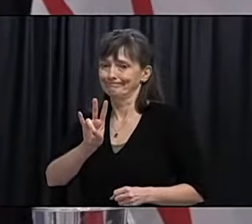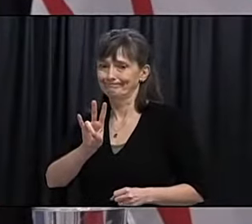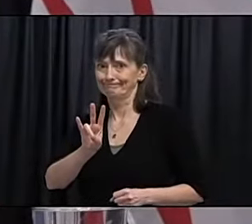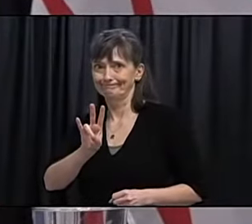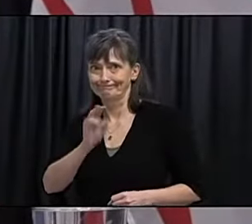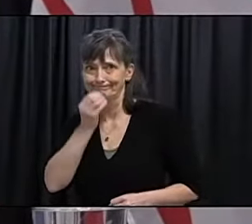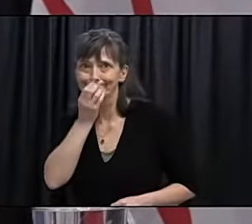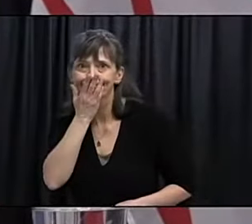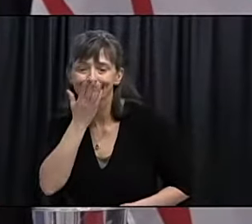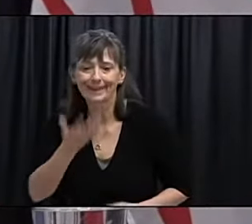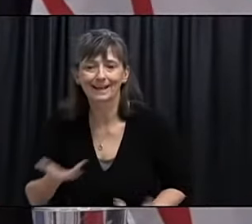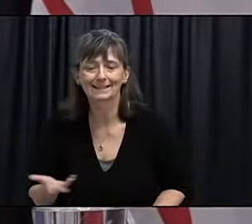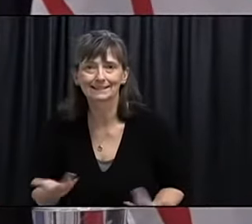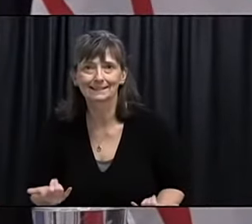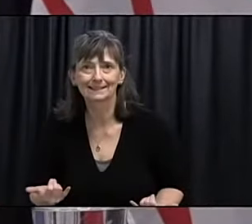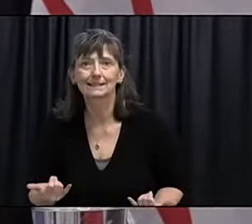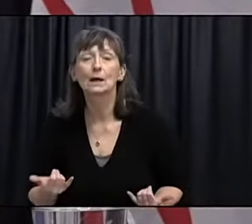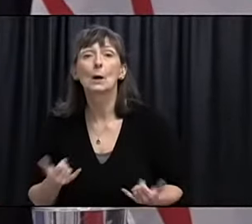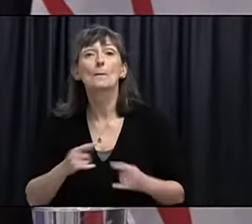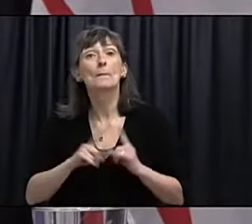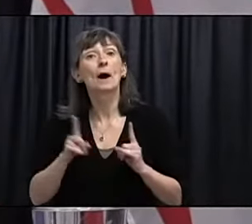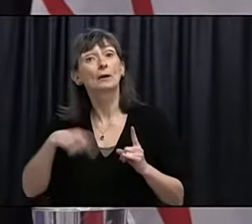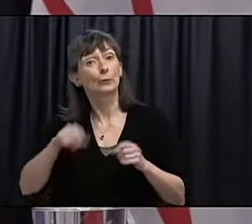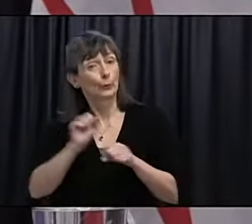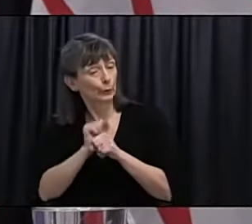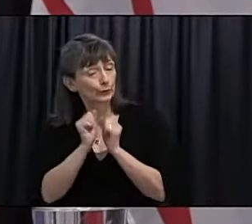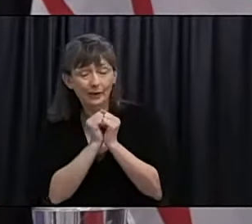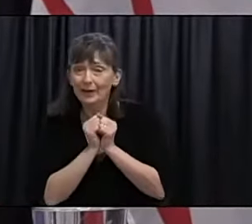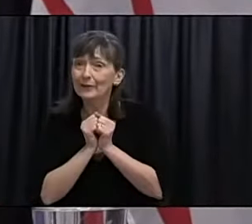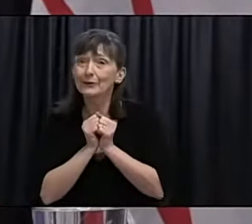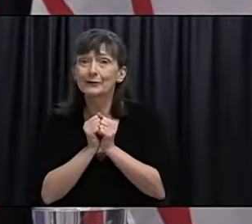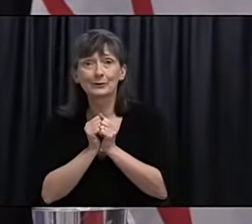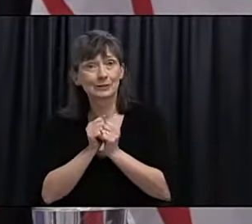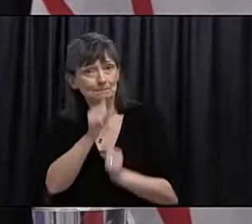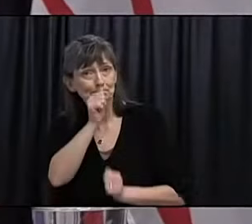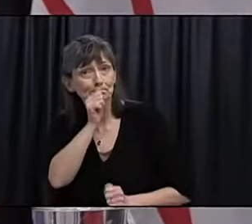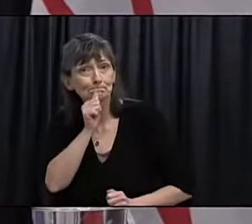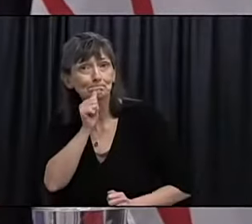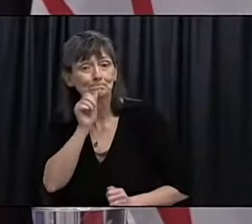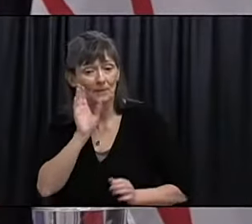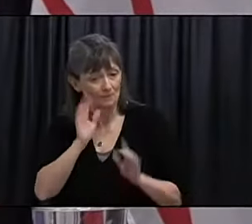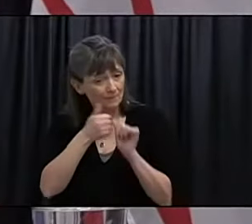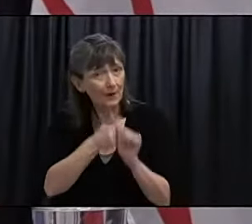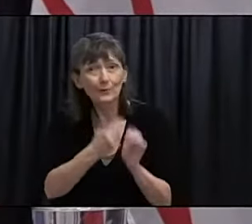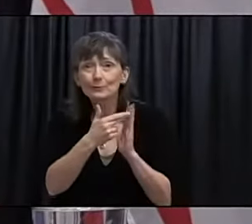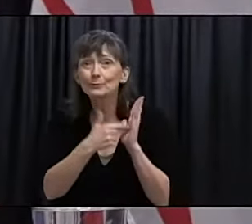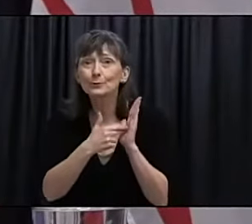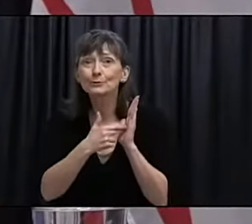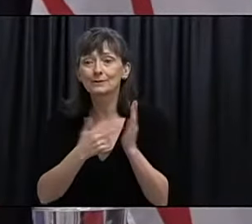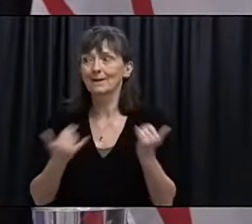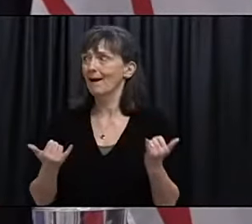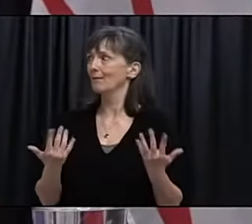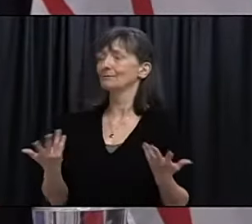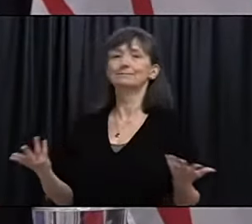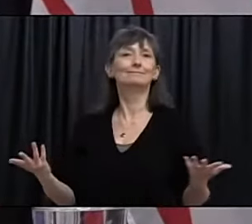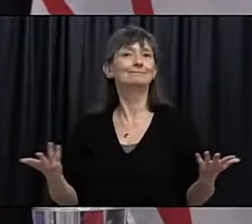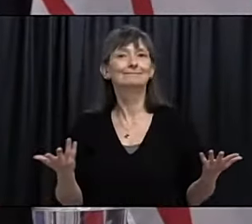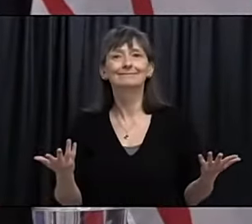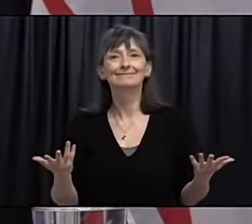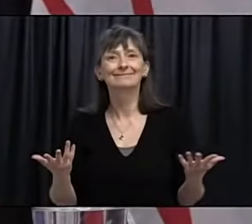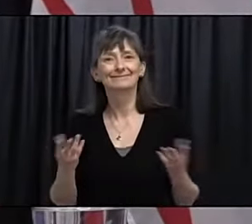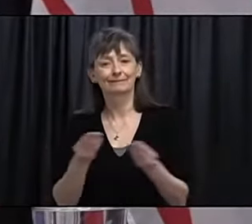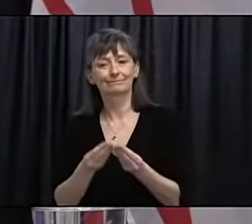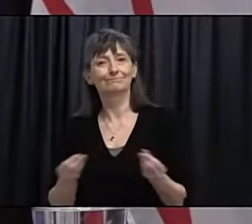will and efforts is getting us right back out. People are following the health measures and the numbers reflect that.